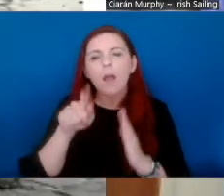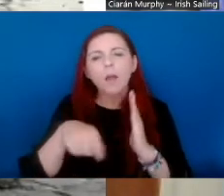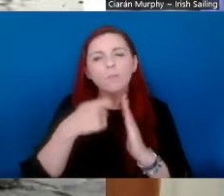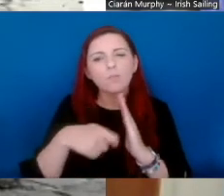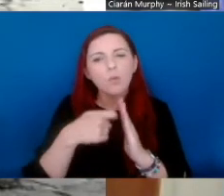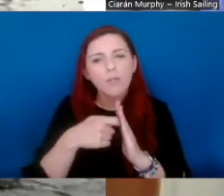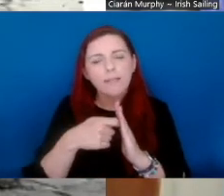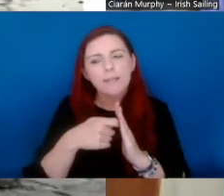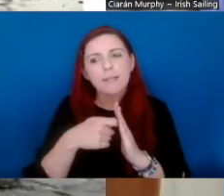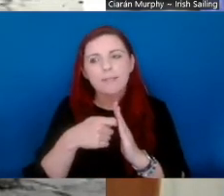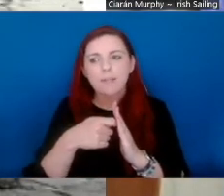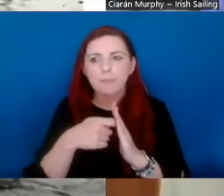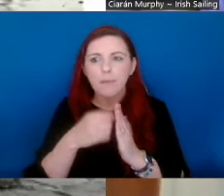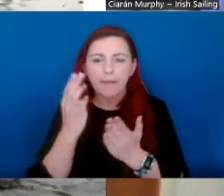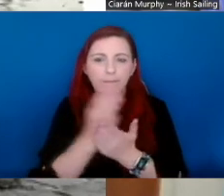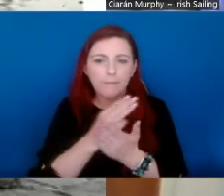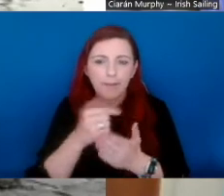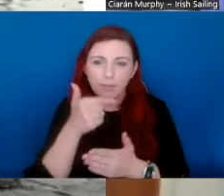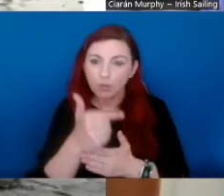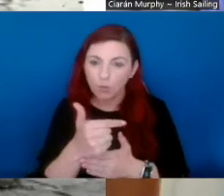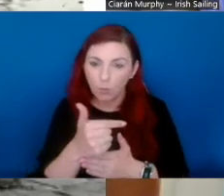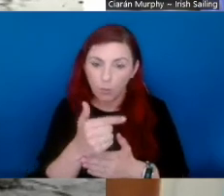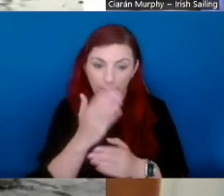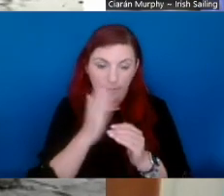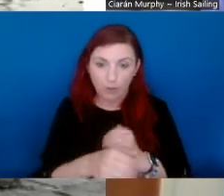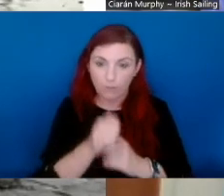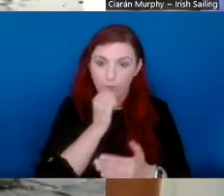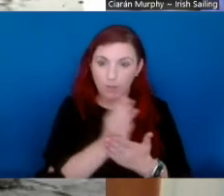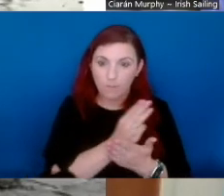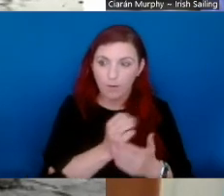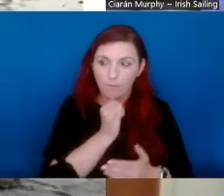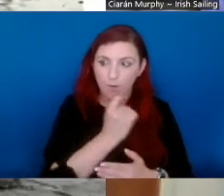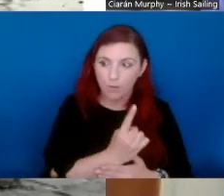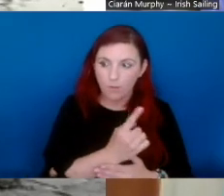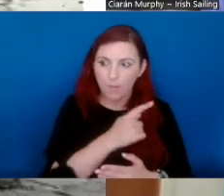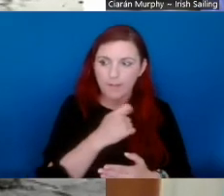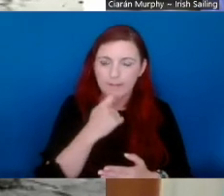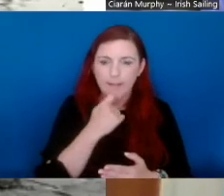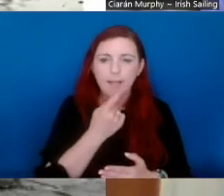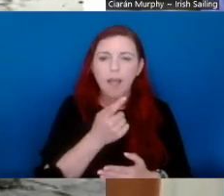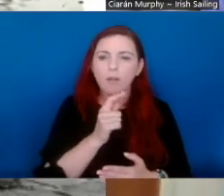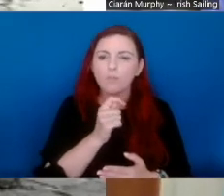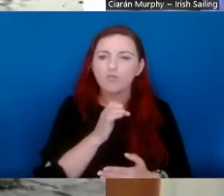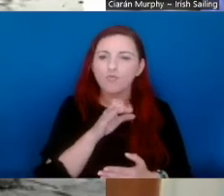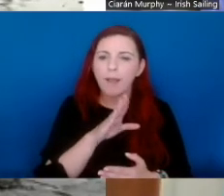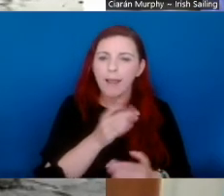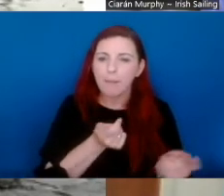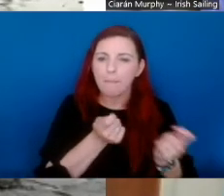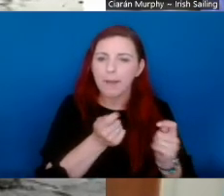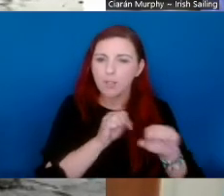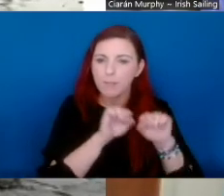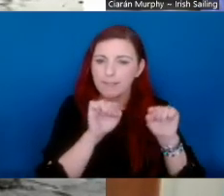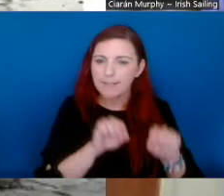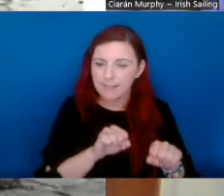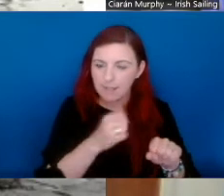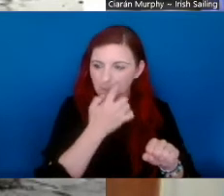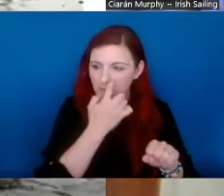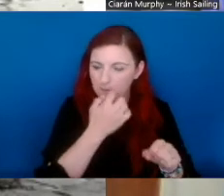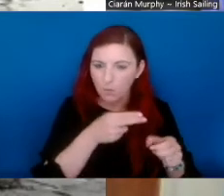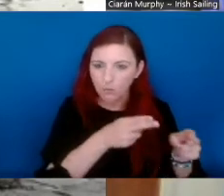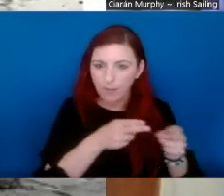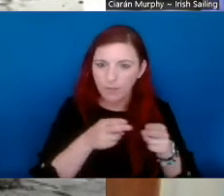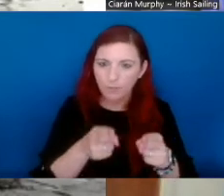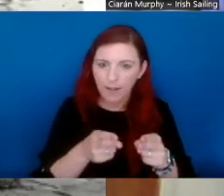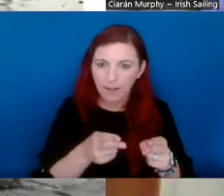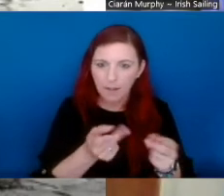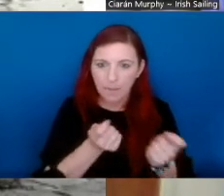project is kind of a, a phase two of a project we've worked on already where we developed what was called a trail management system. So we have to, we